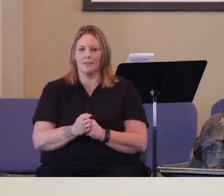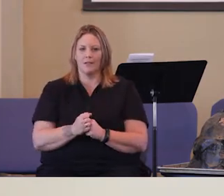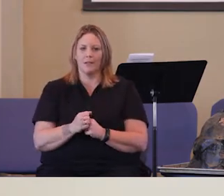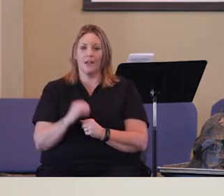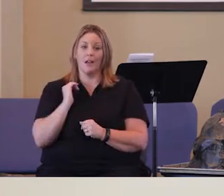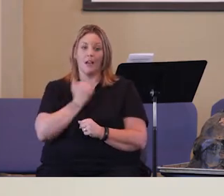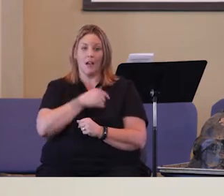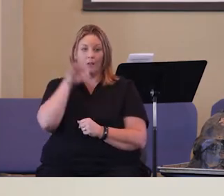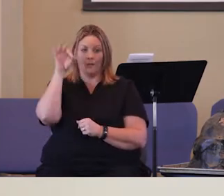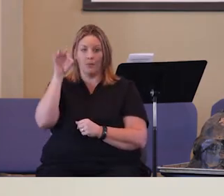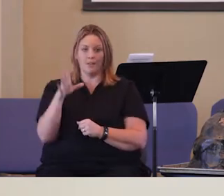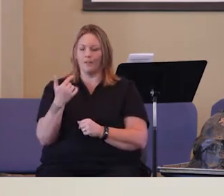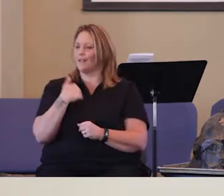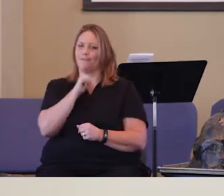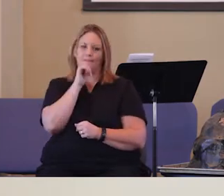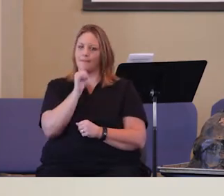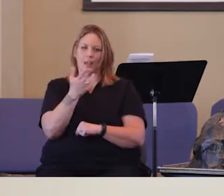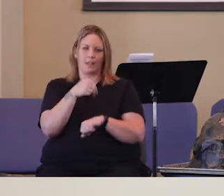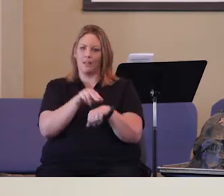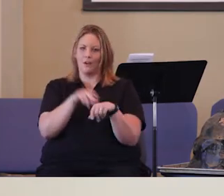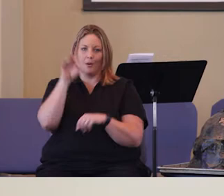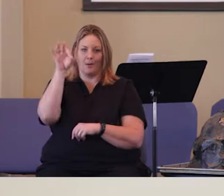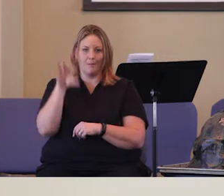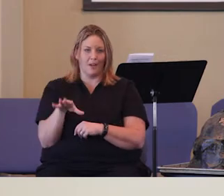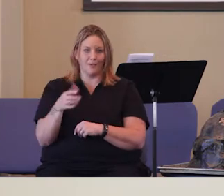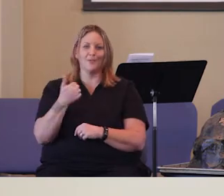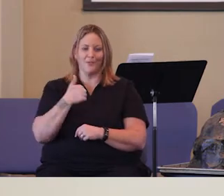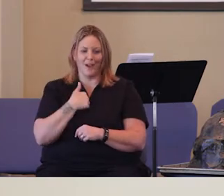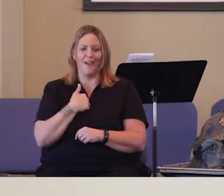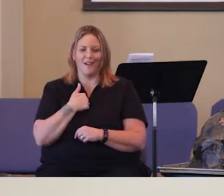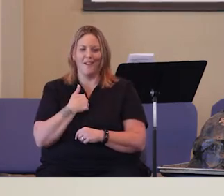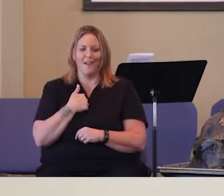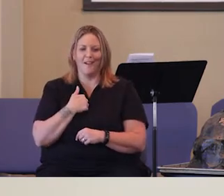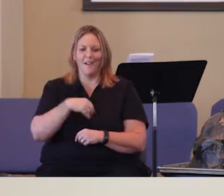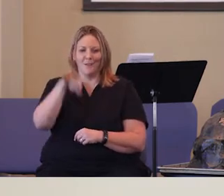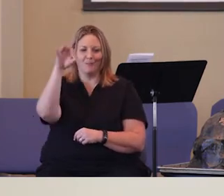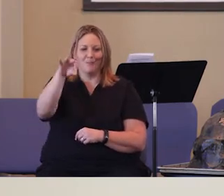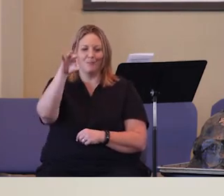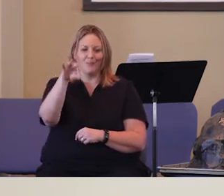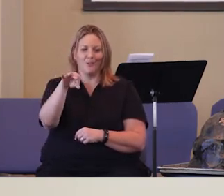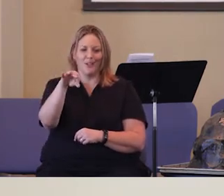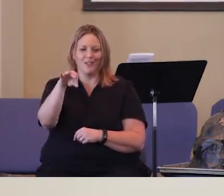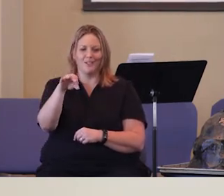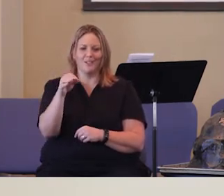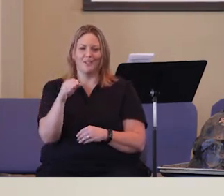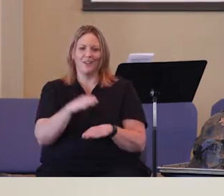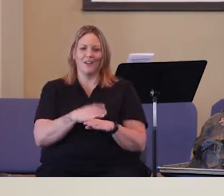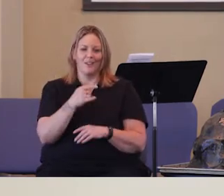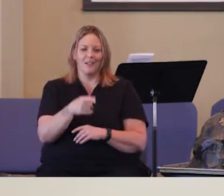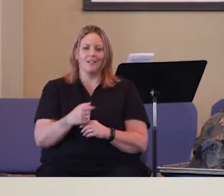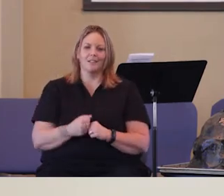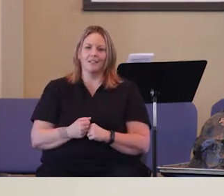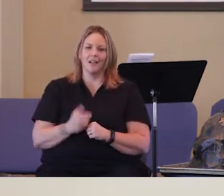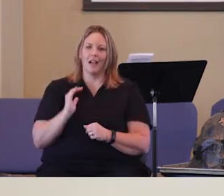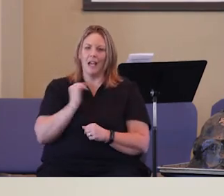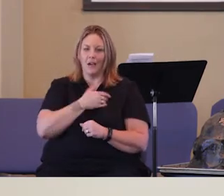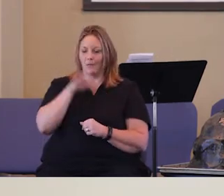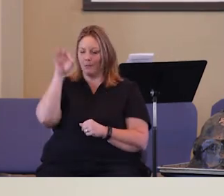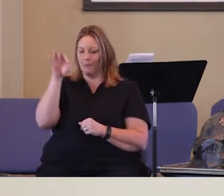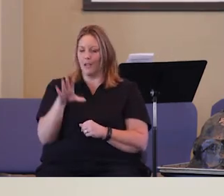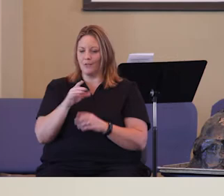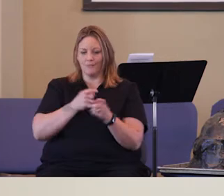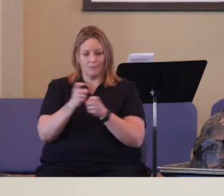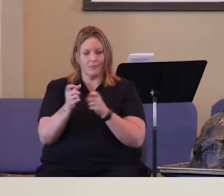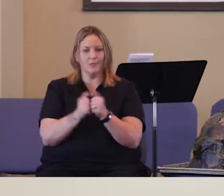Our pastor, I'm not the normal pastor, so I can preach on this. Our pastor